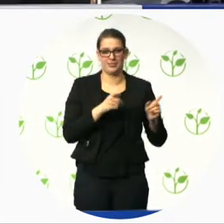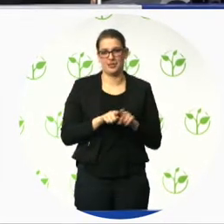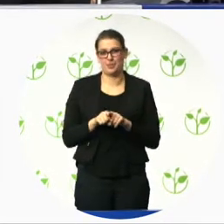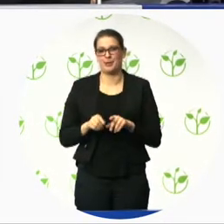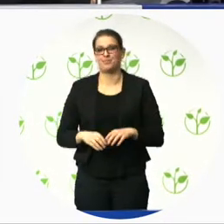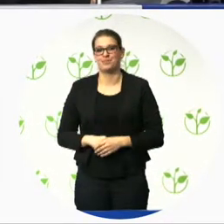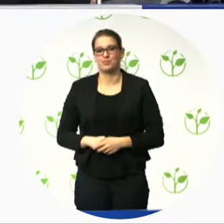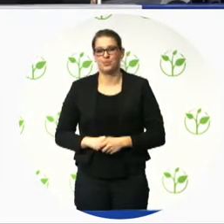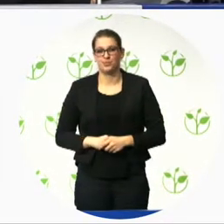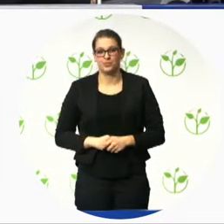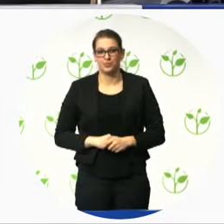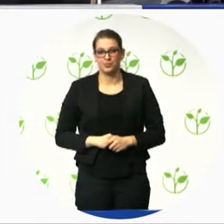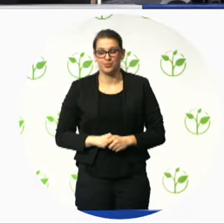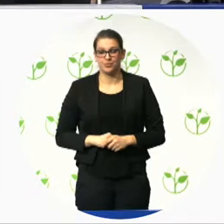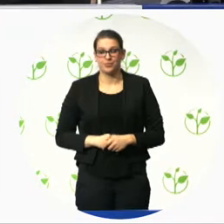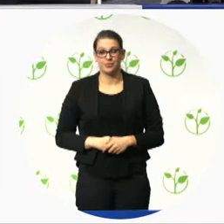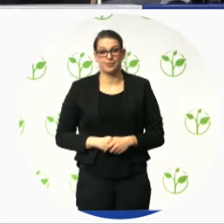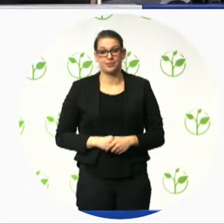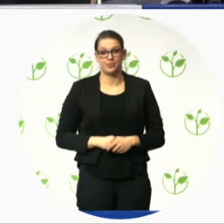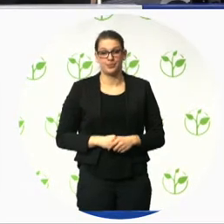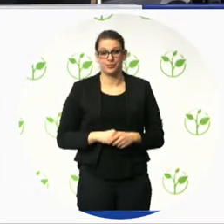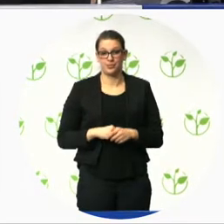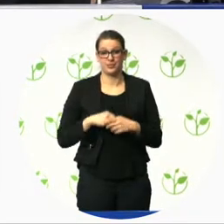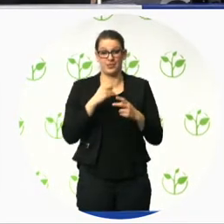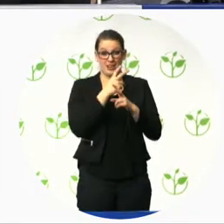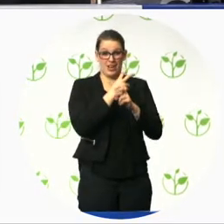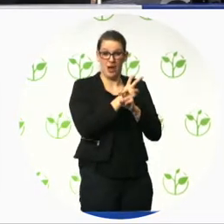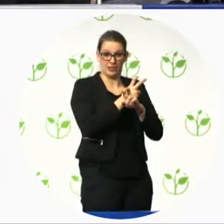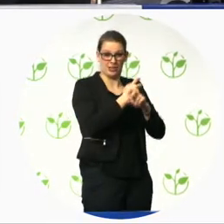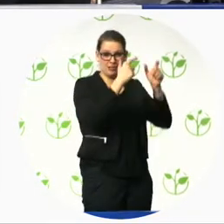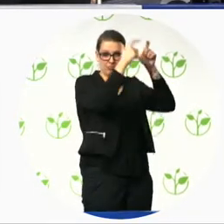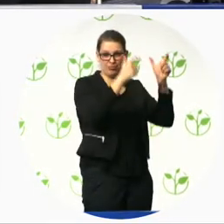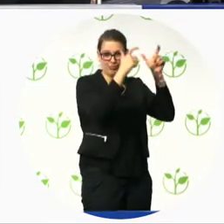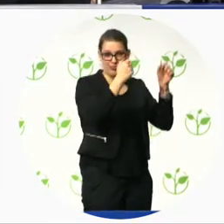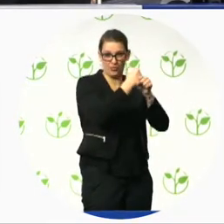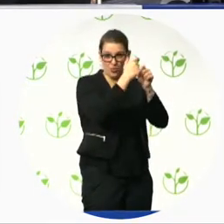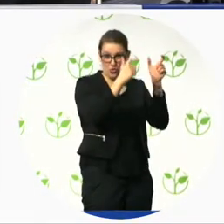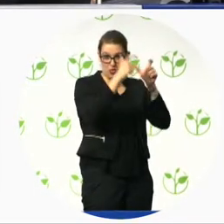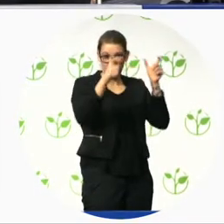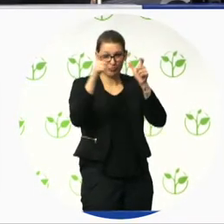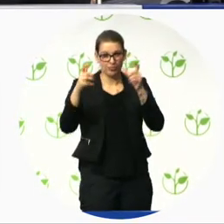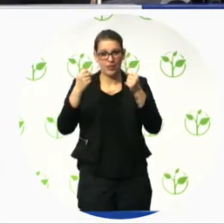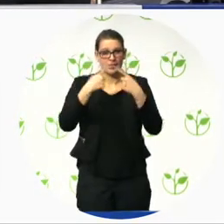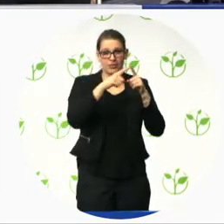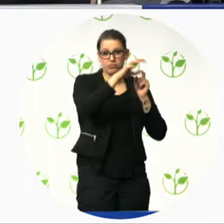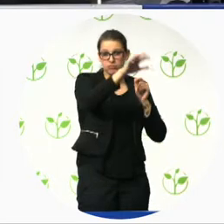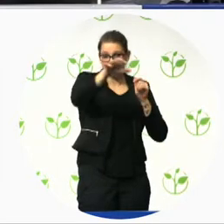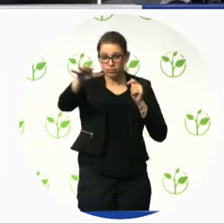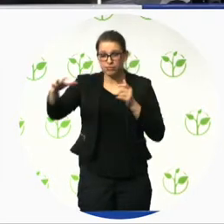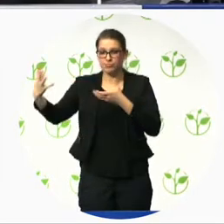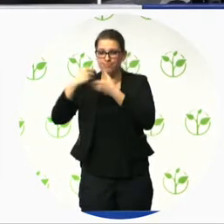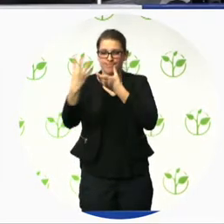for the whole world. That would be the goal, the overall goal, but the sky is the limit, you see.